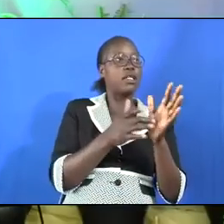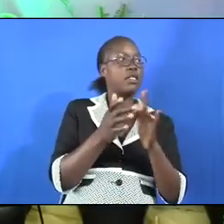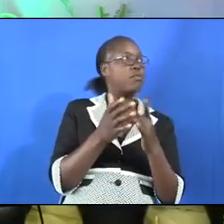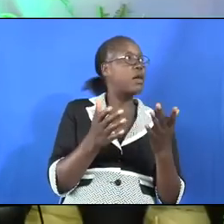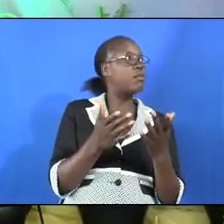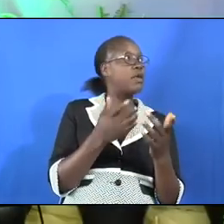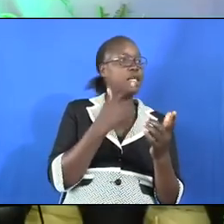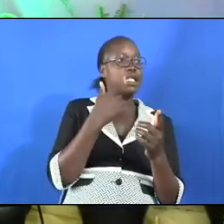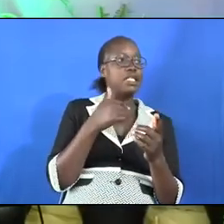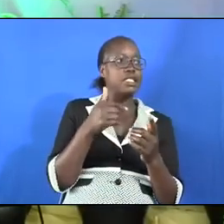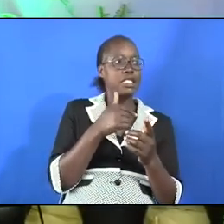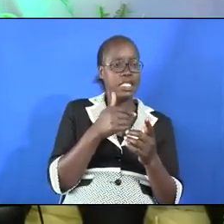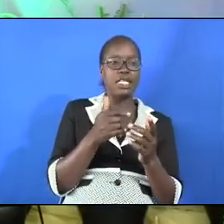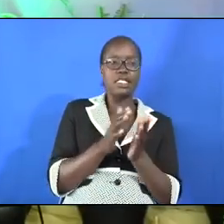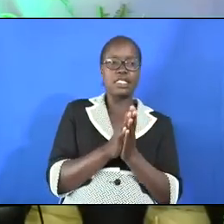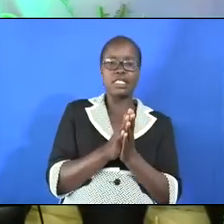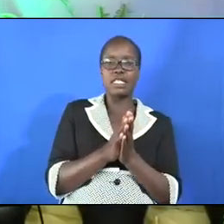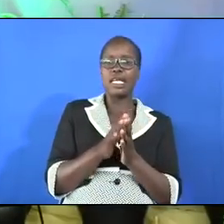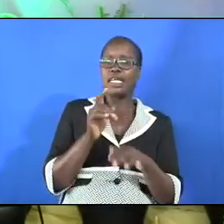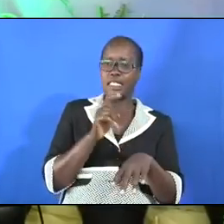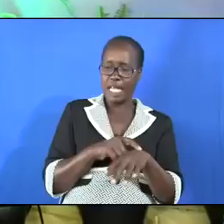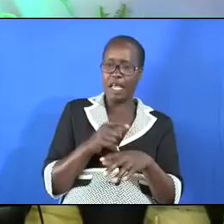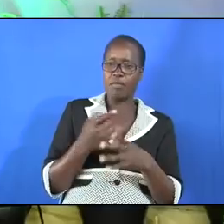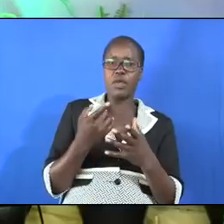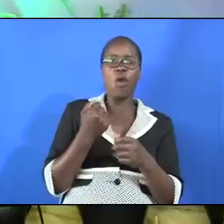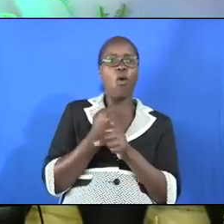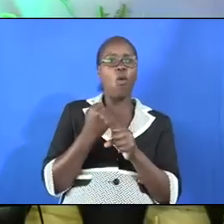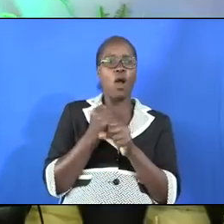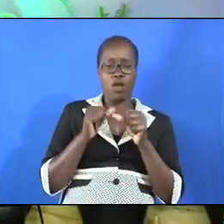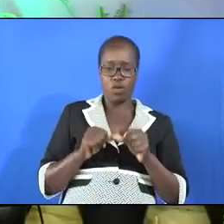Naaman was still going about his duties.